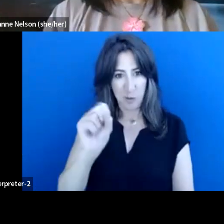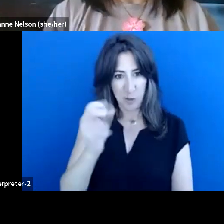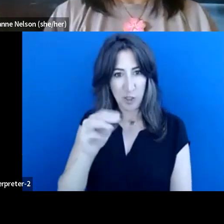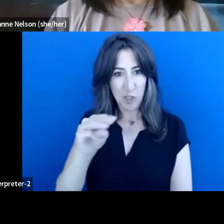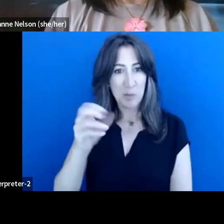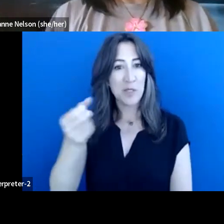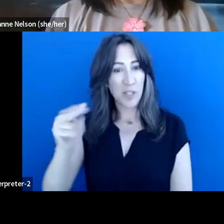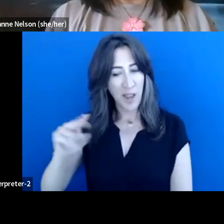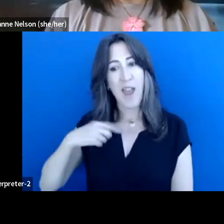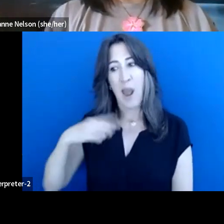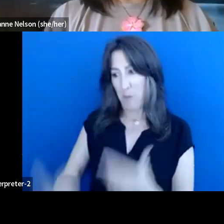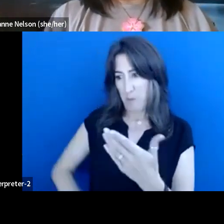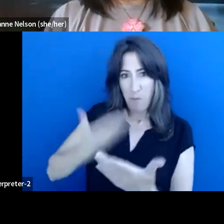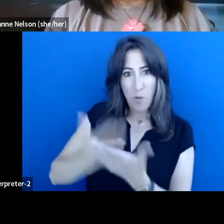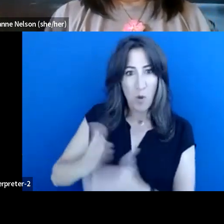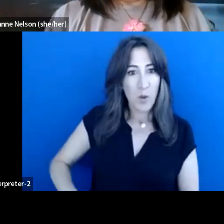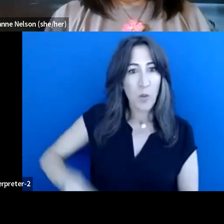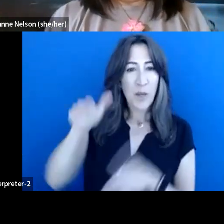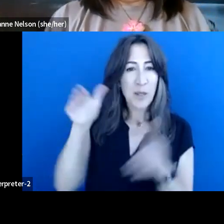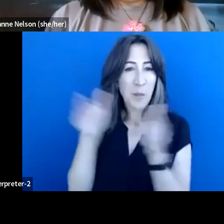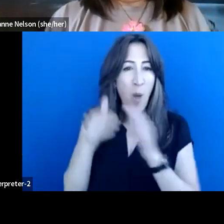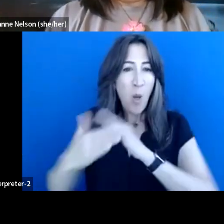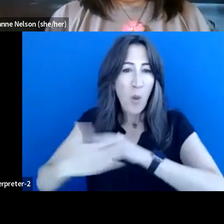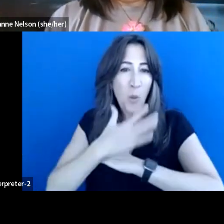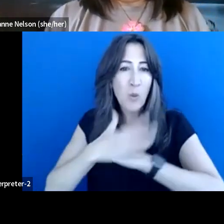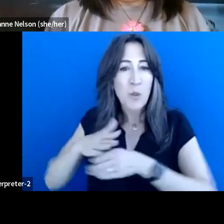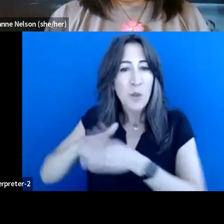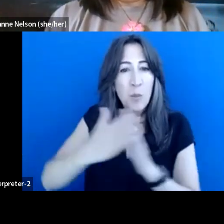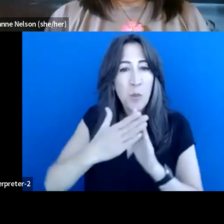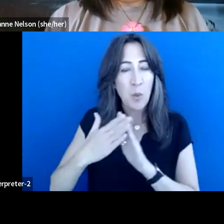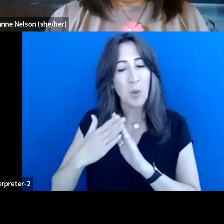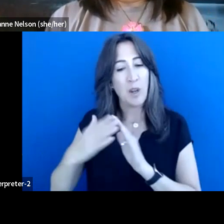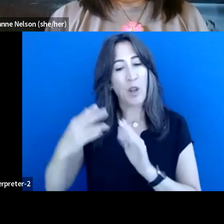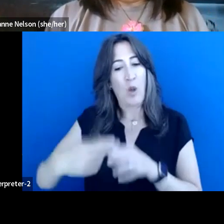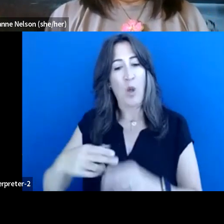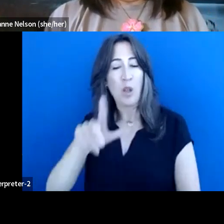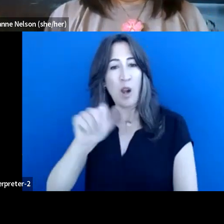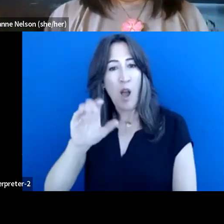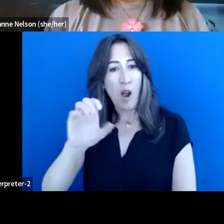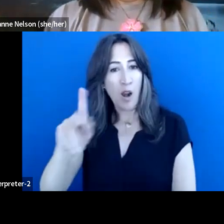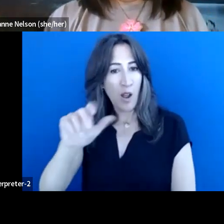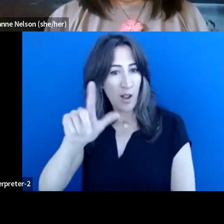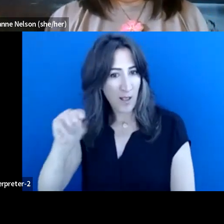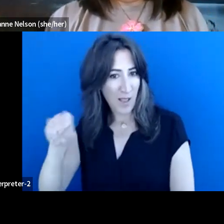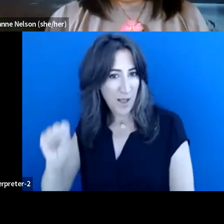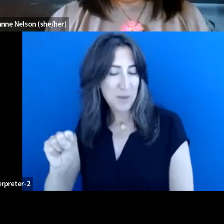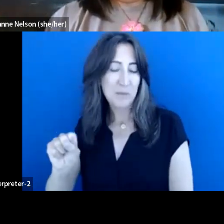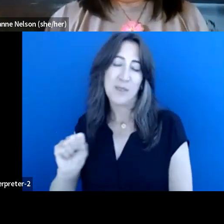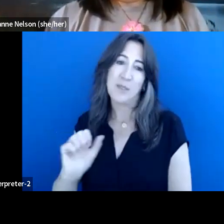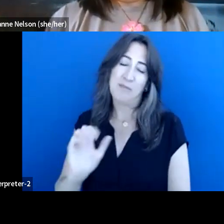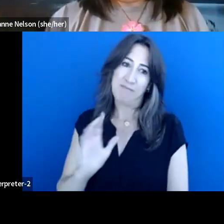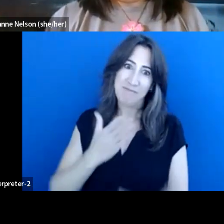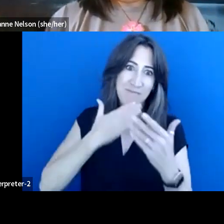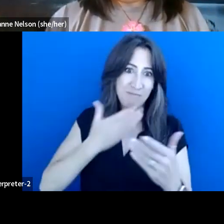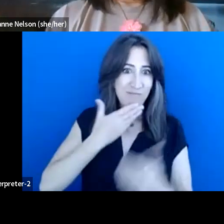in a small coastal community called Lachua Lambs. And I really do want to thank you for having this very interesting